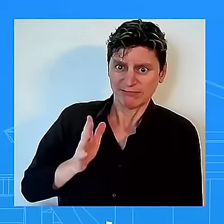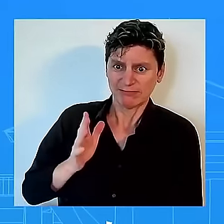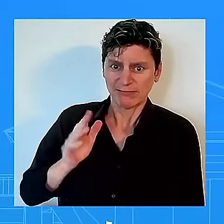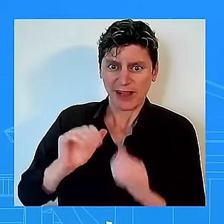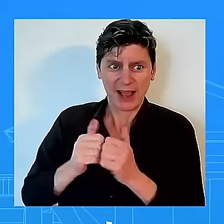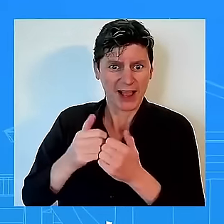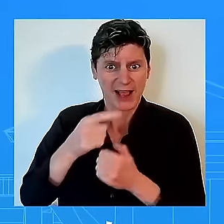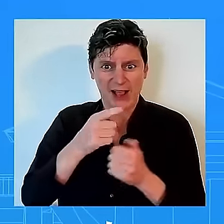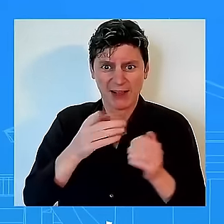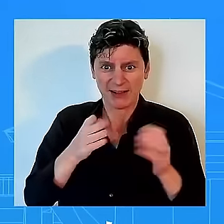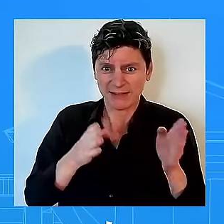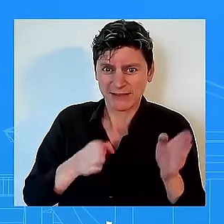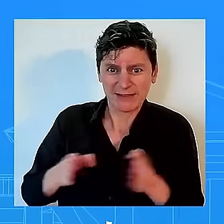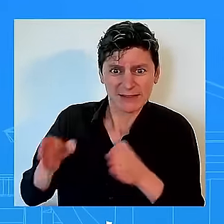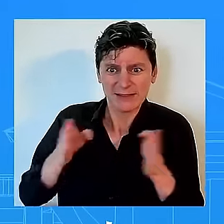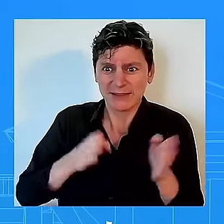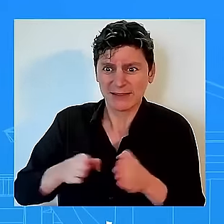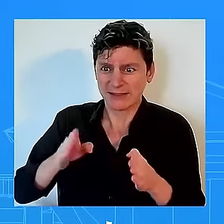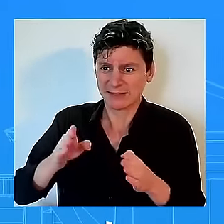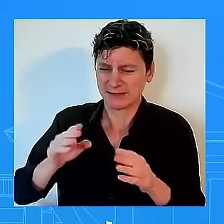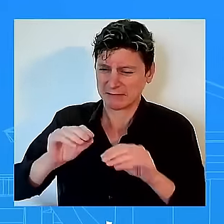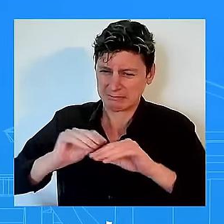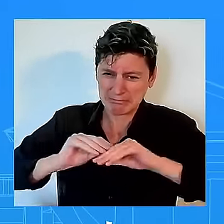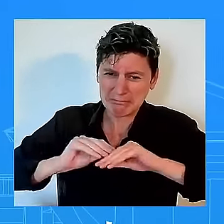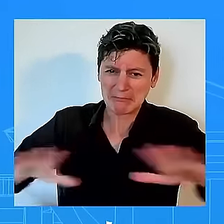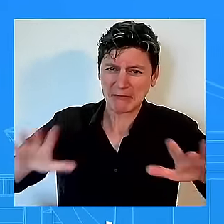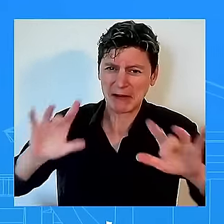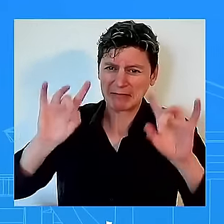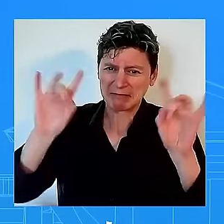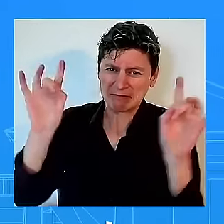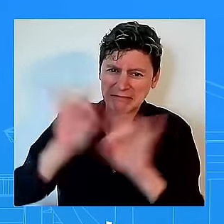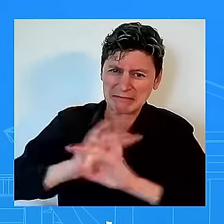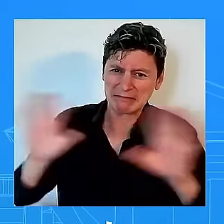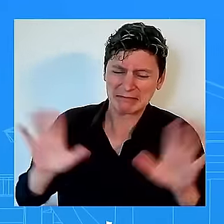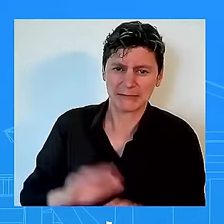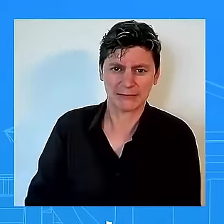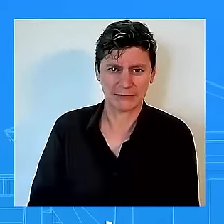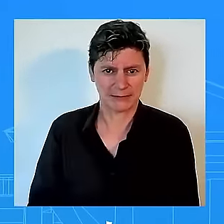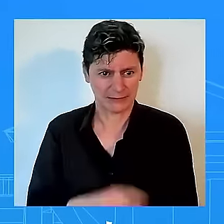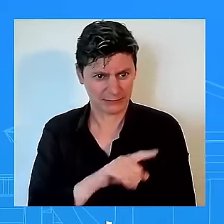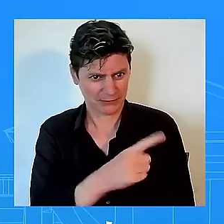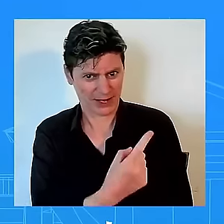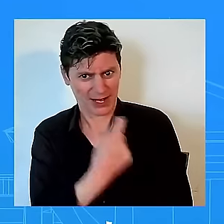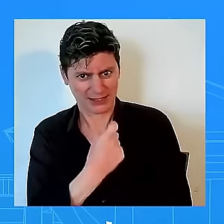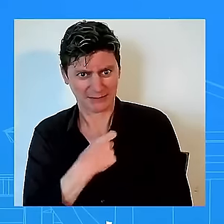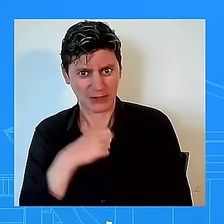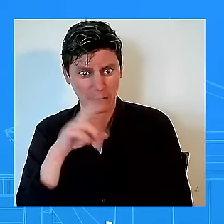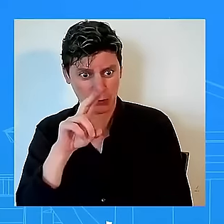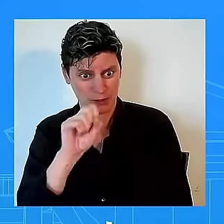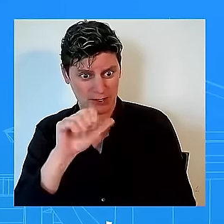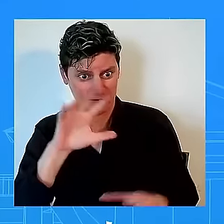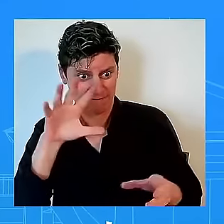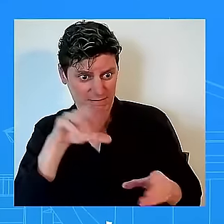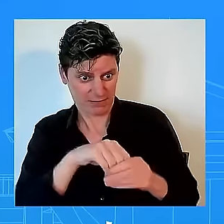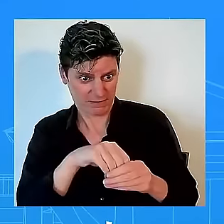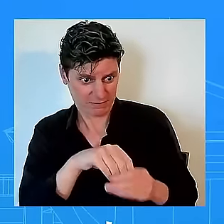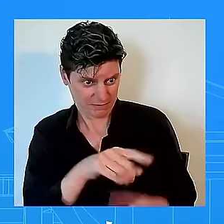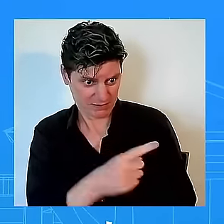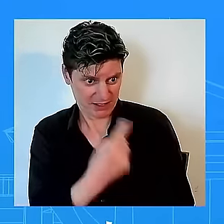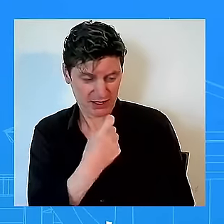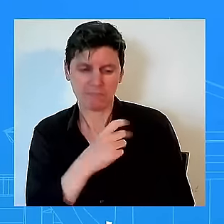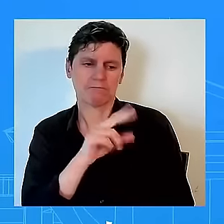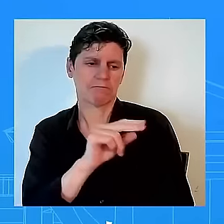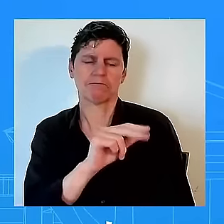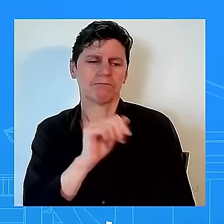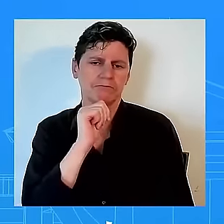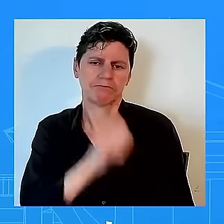me if the u.s was involved no the u.s was not involved uh if you're asking me if we were aware of the operation we were not aware of this incident